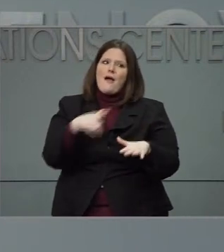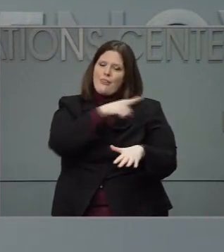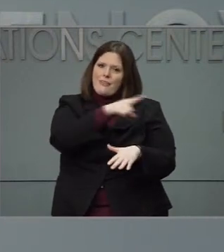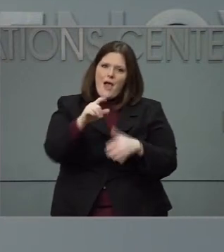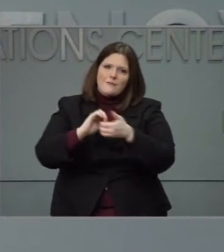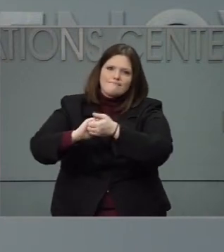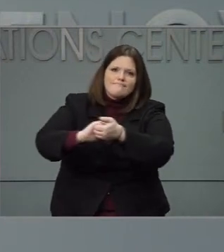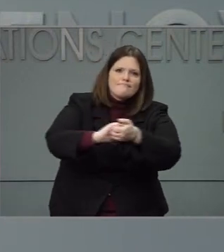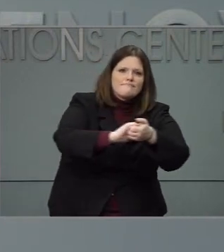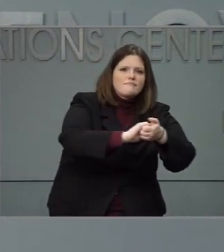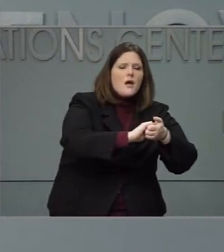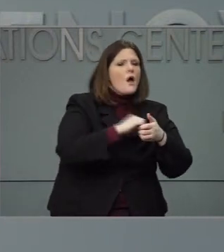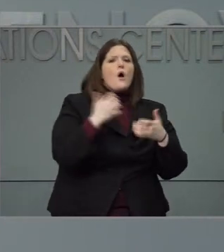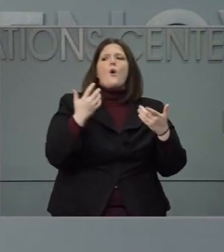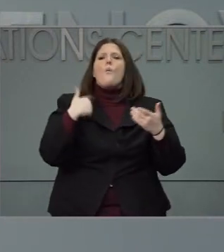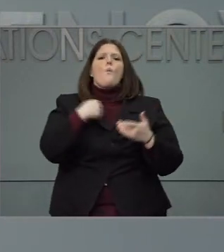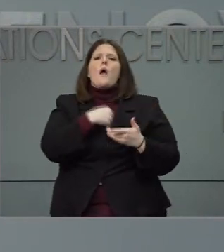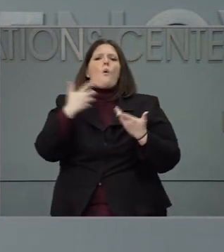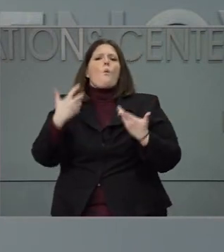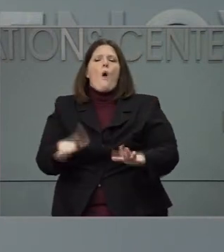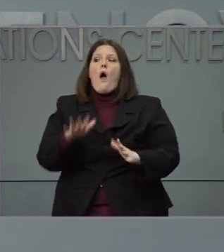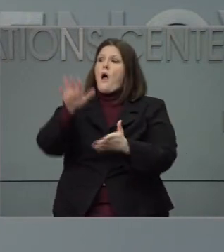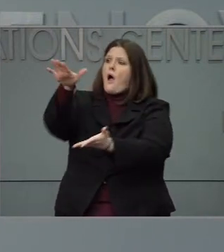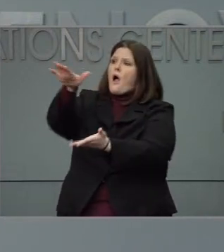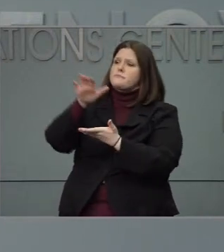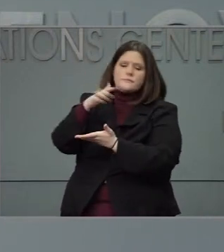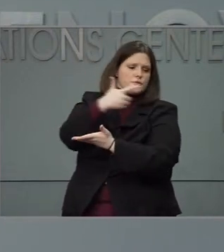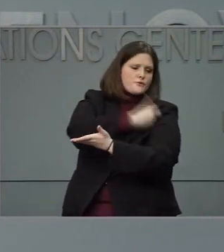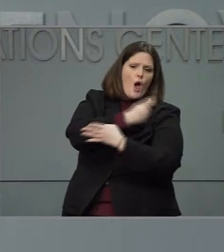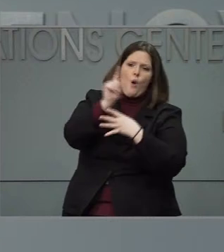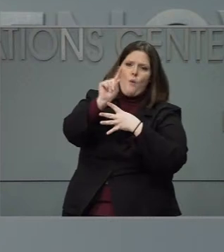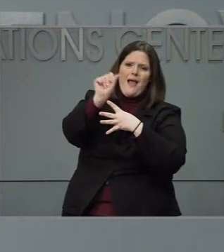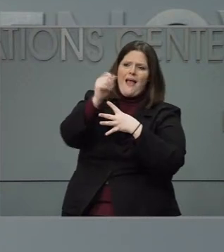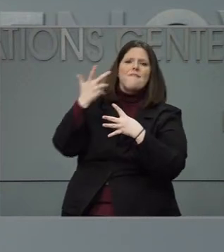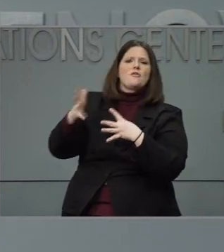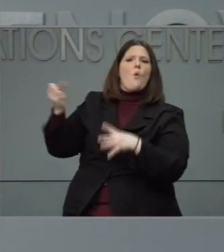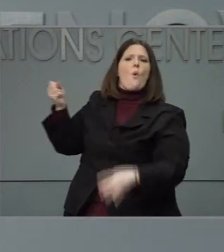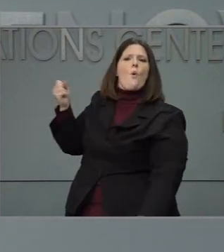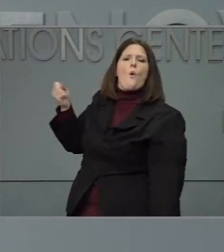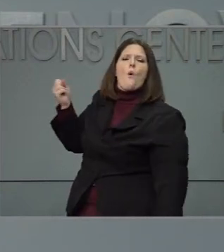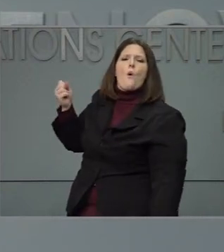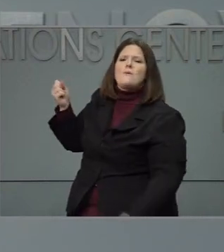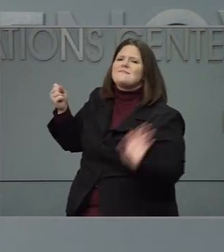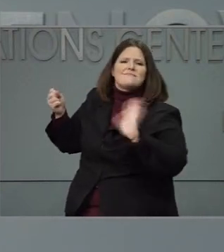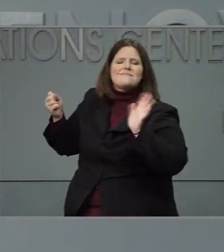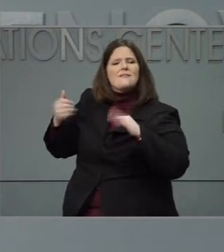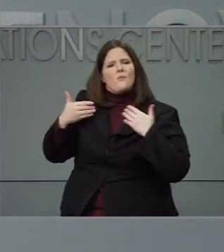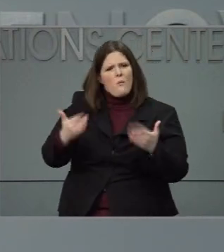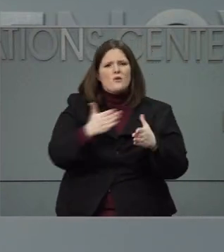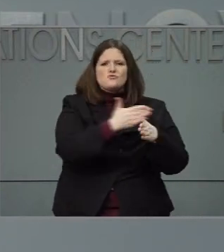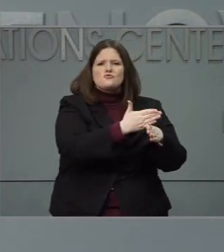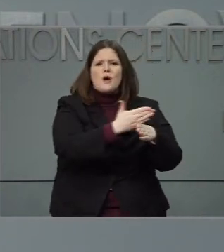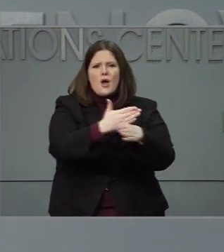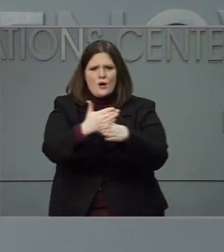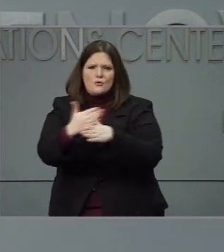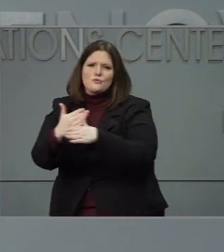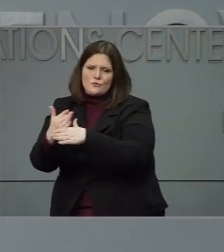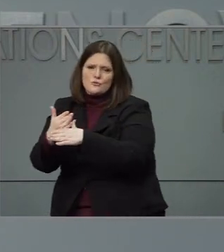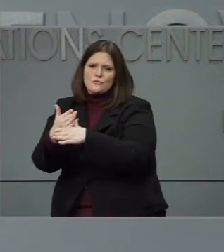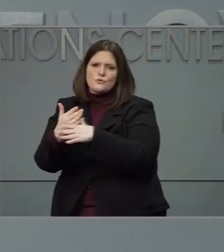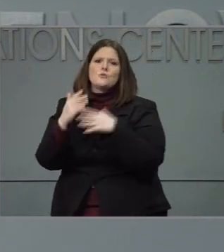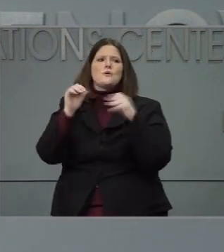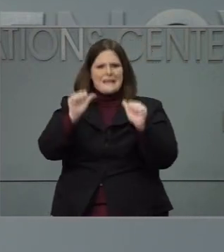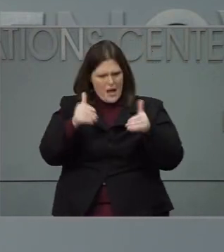sit on the shelf. We want to make sure the appropriate folks are getting vaccinated. But it's also why we need to take the step forward into our next phase, phase